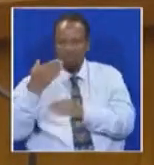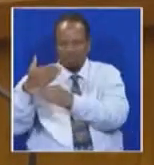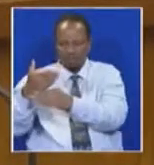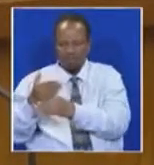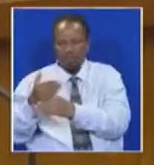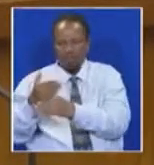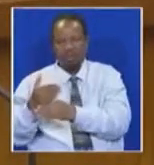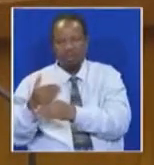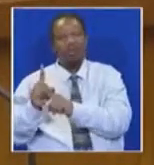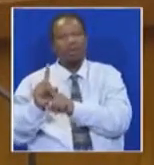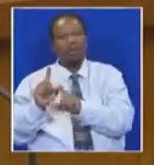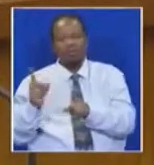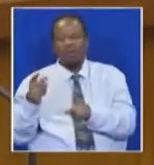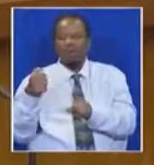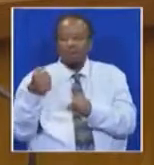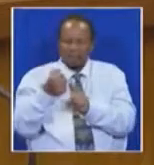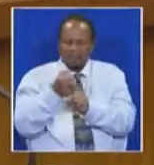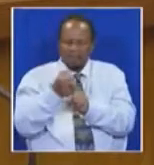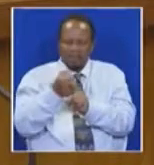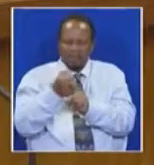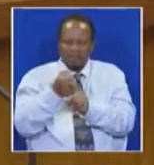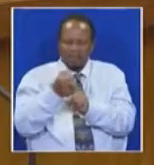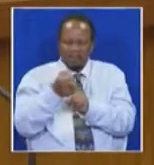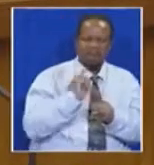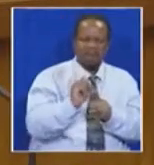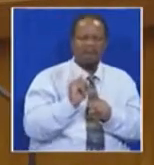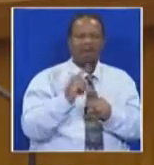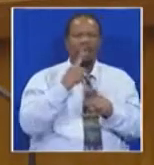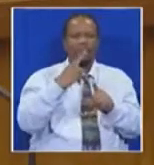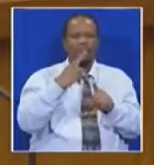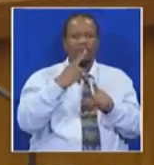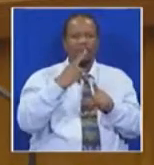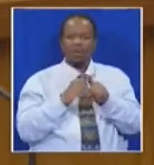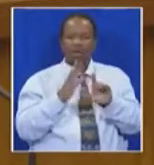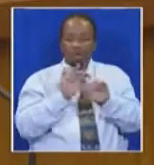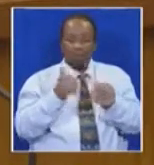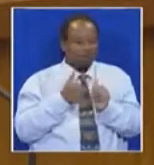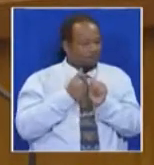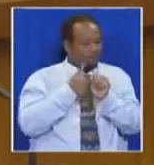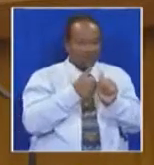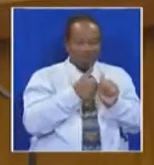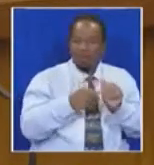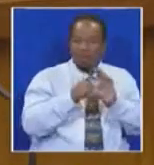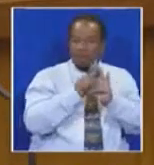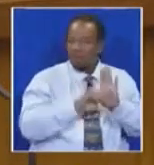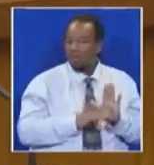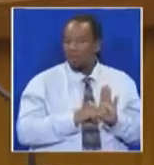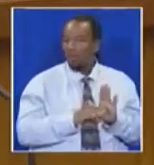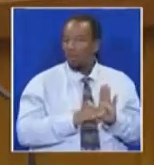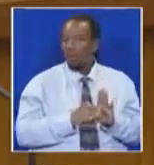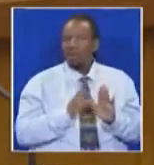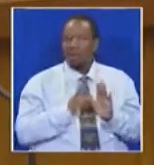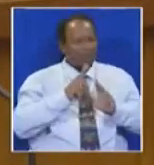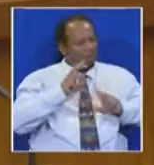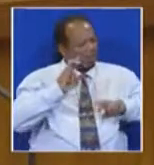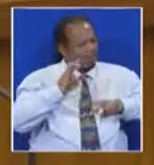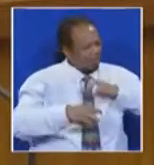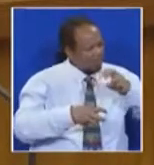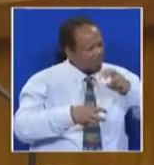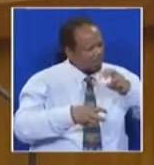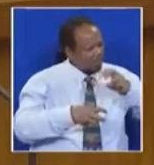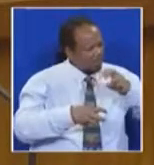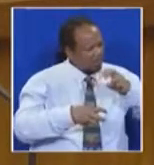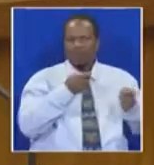rogue and abusive executive, a non-compliant legislature, and a captured, corrupted ANC.